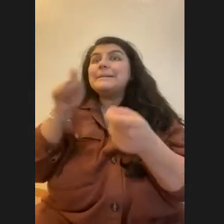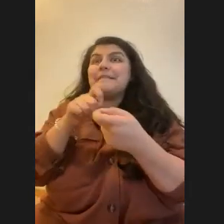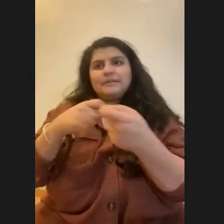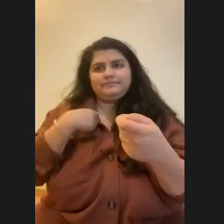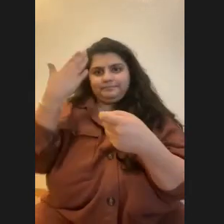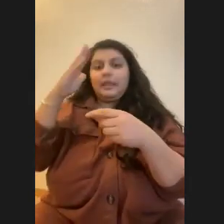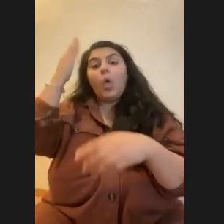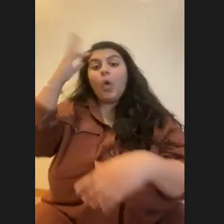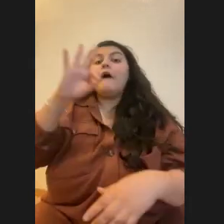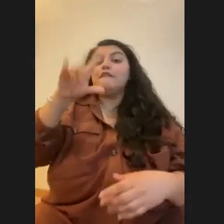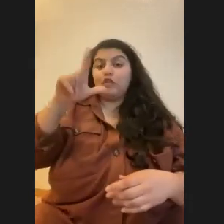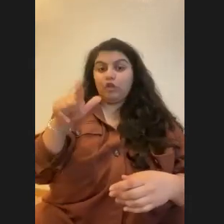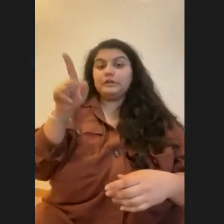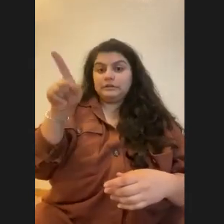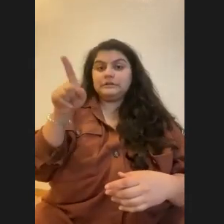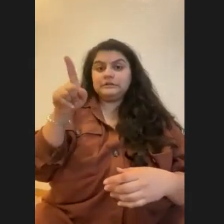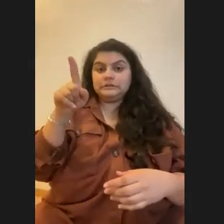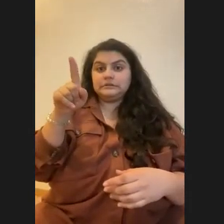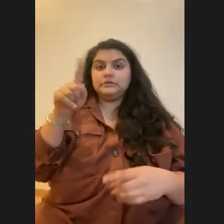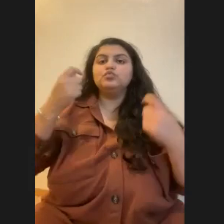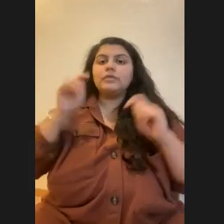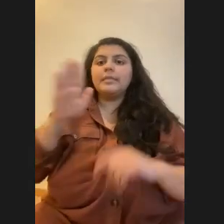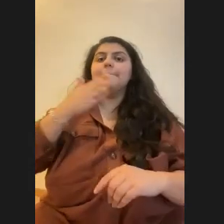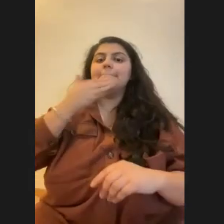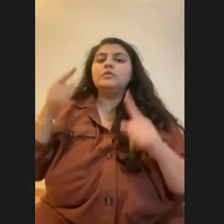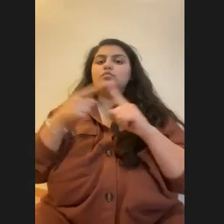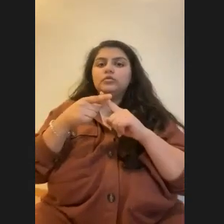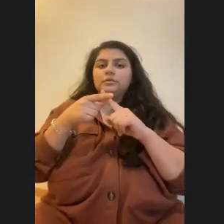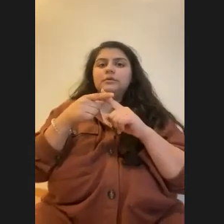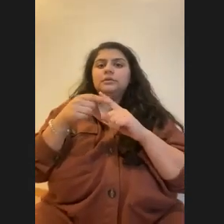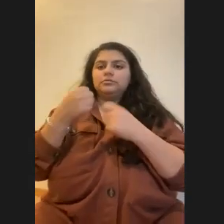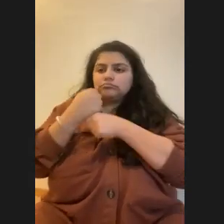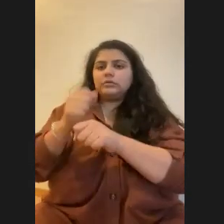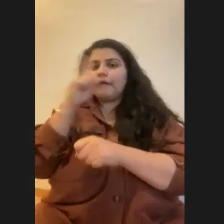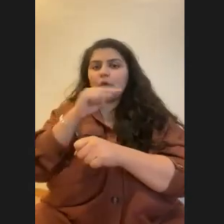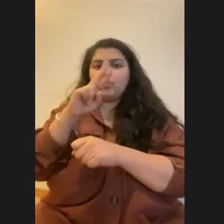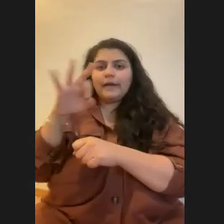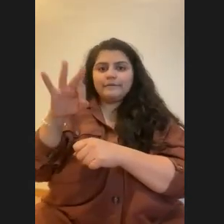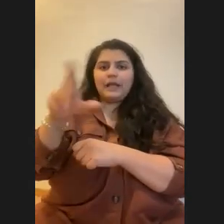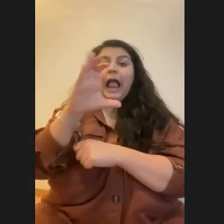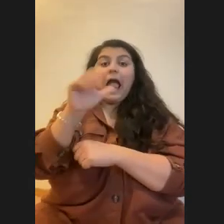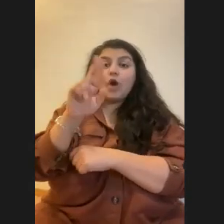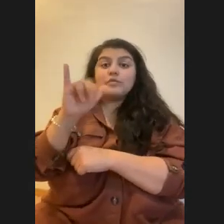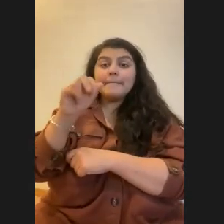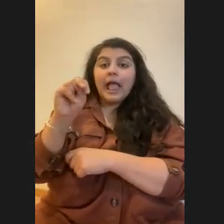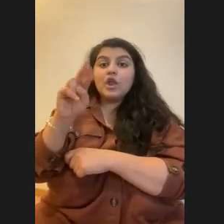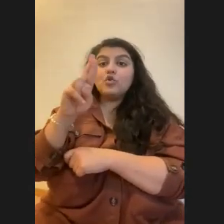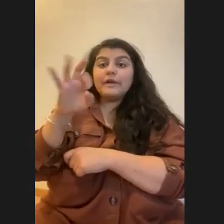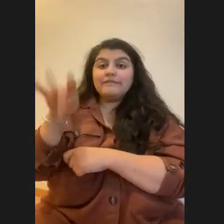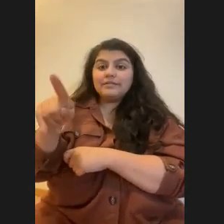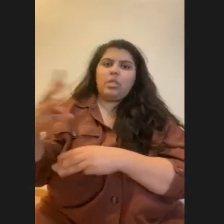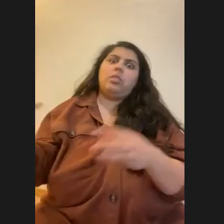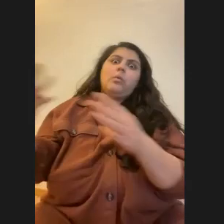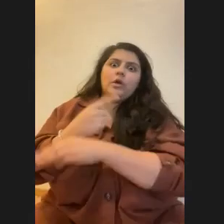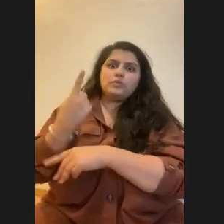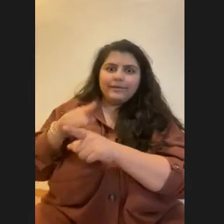struck, really trying their hardest efforts in terms of developing artificial reefs, because as I said, the Caribbean reefs, one of the worst ones. So there's